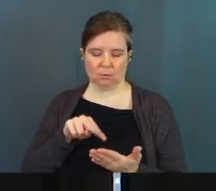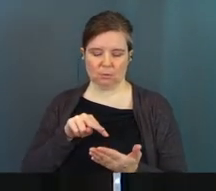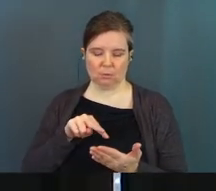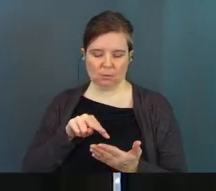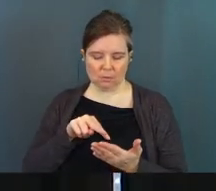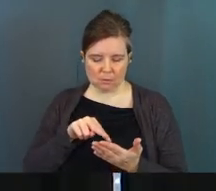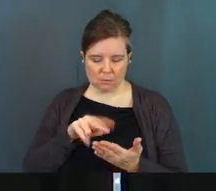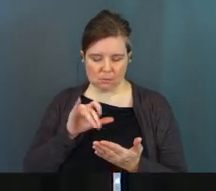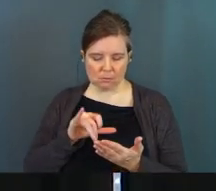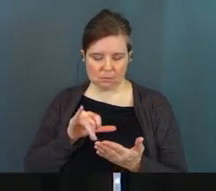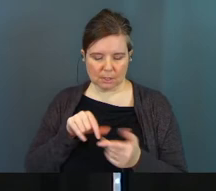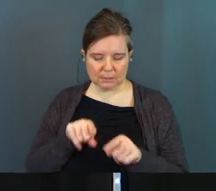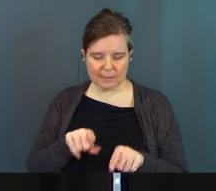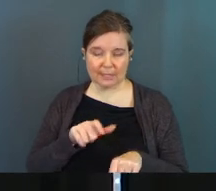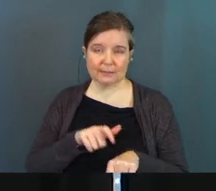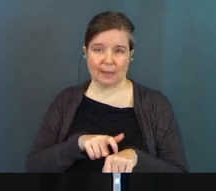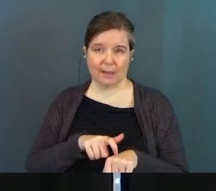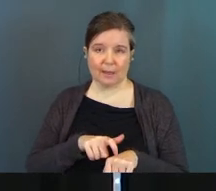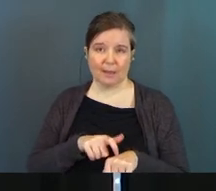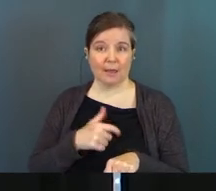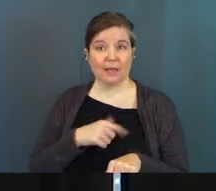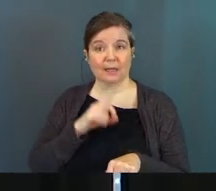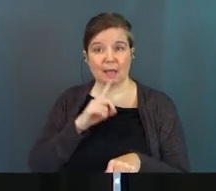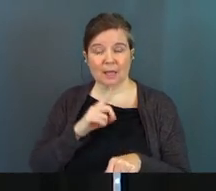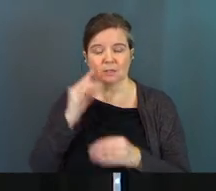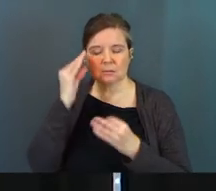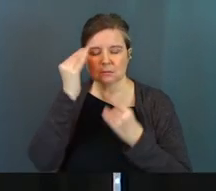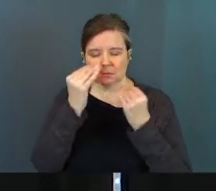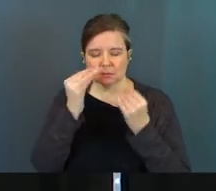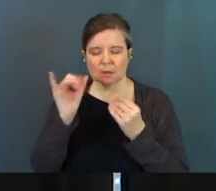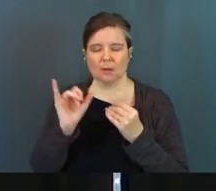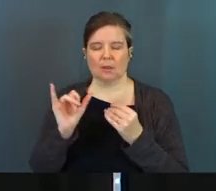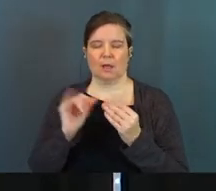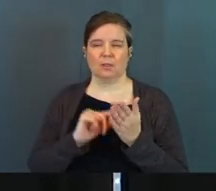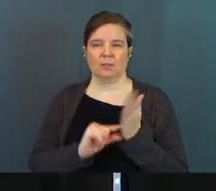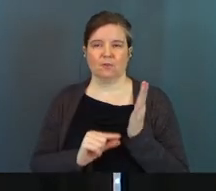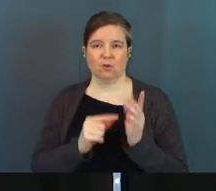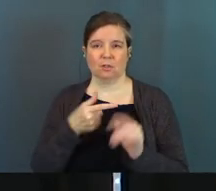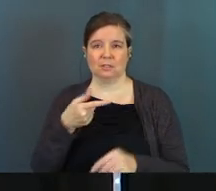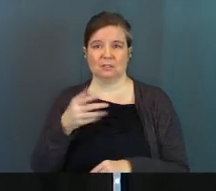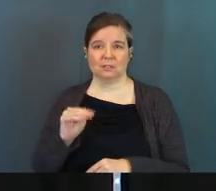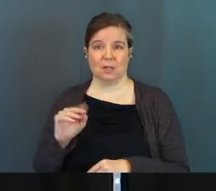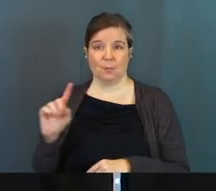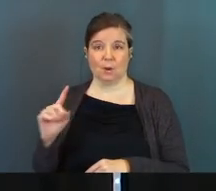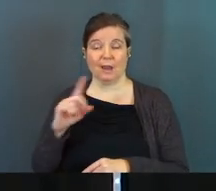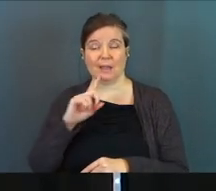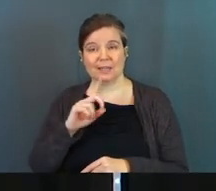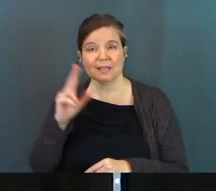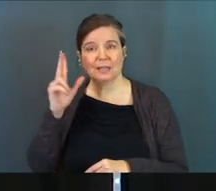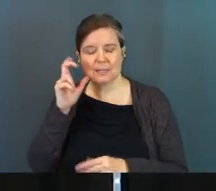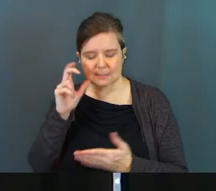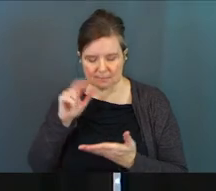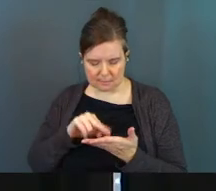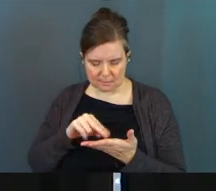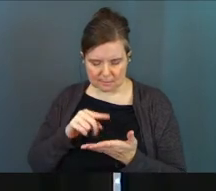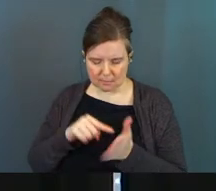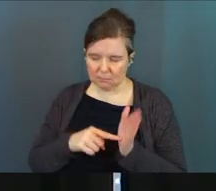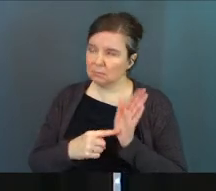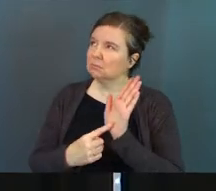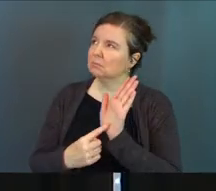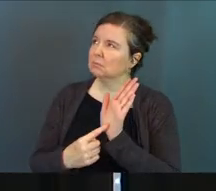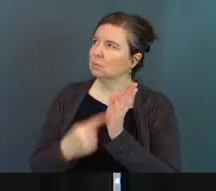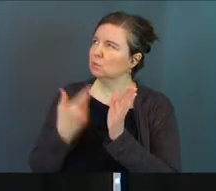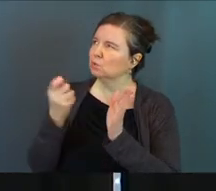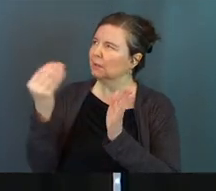I could actually spend time in it. I can actually meditate on it like the verse in Psalm 1 says, and I can actually listen and ask God, hey, what